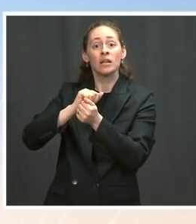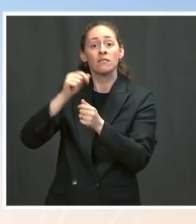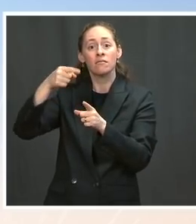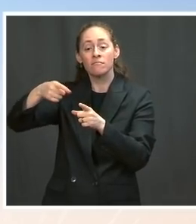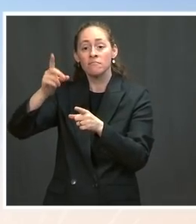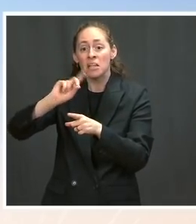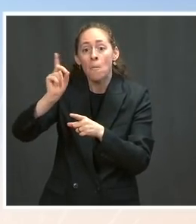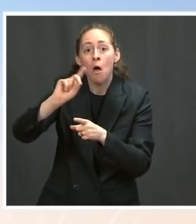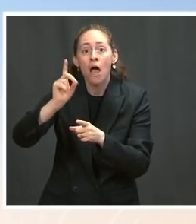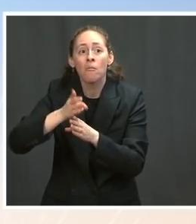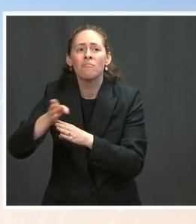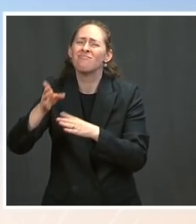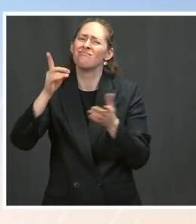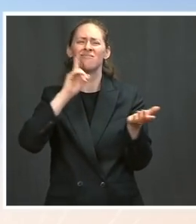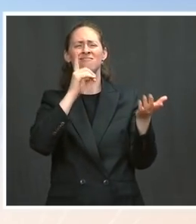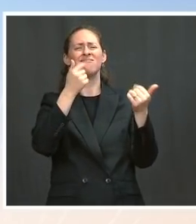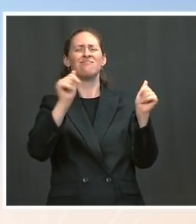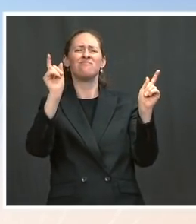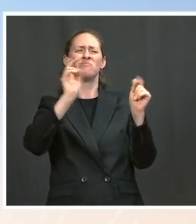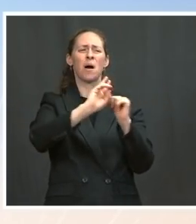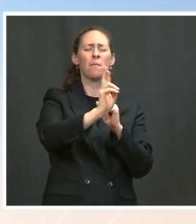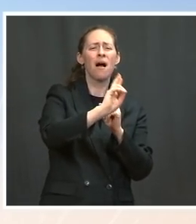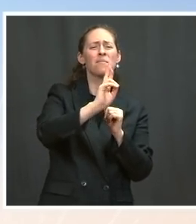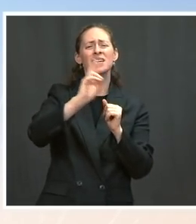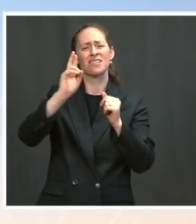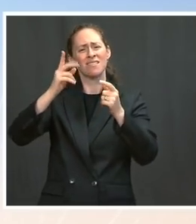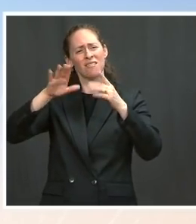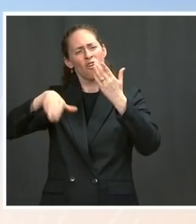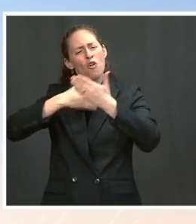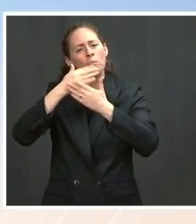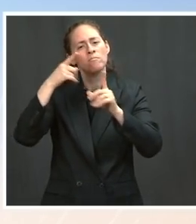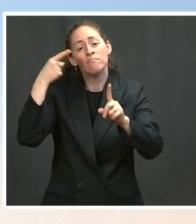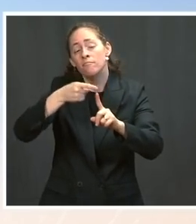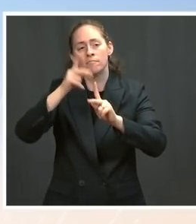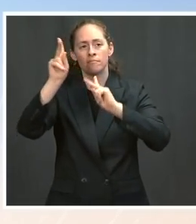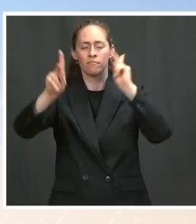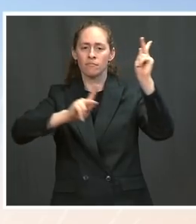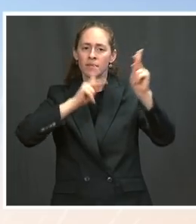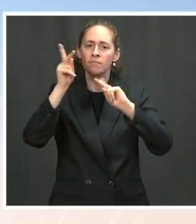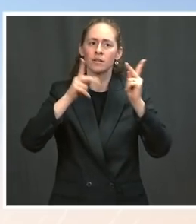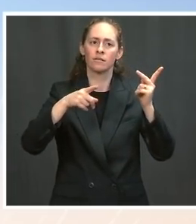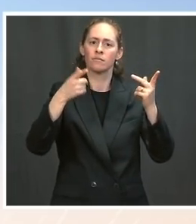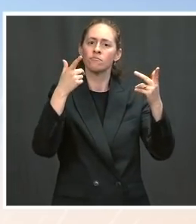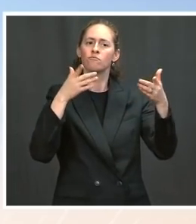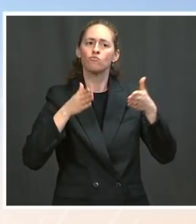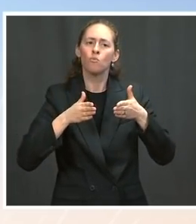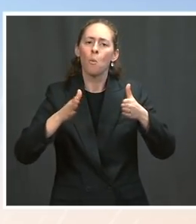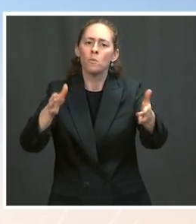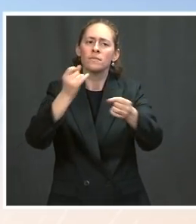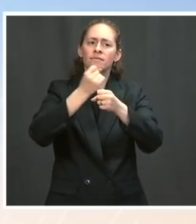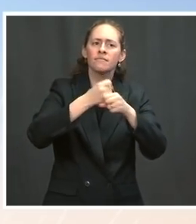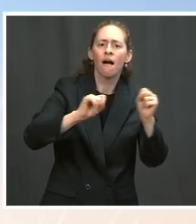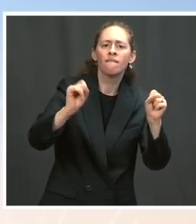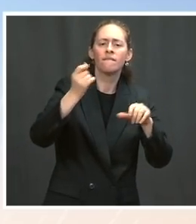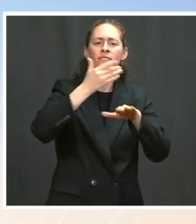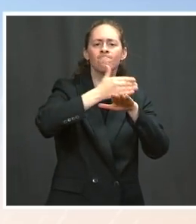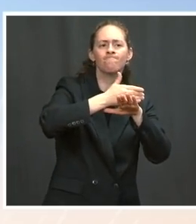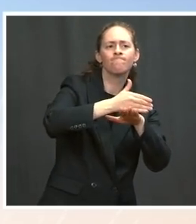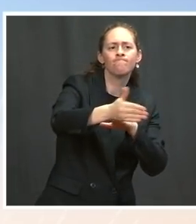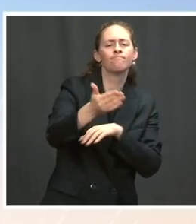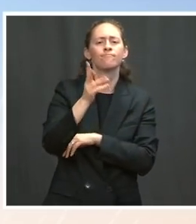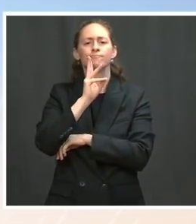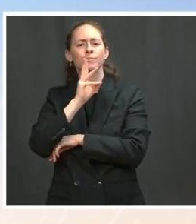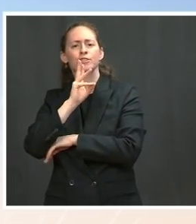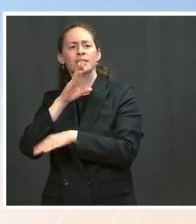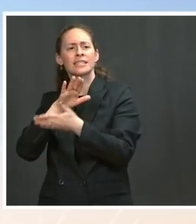rebuilding roads and the same with ensuring that we have efficient ways to travel, that kids have access to clean drinking water. And the fact that